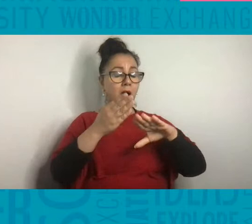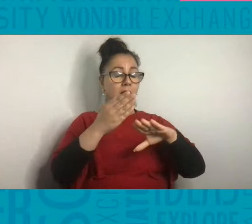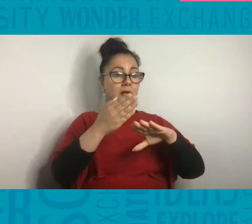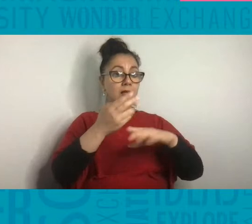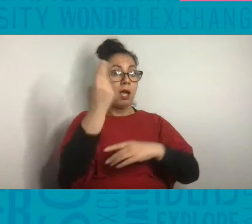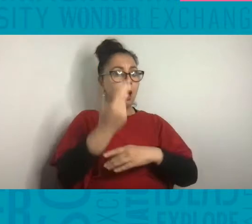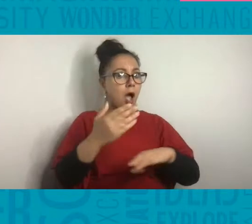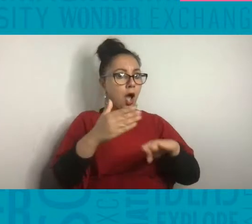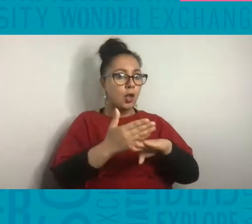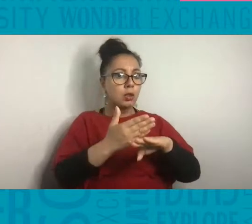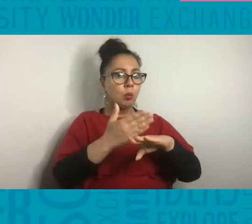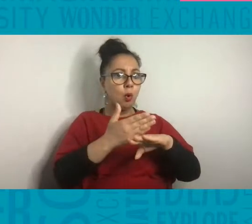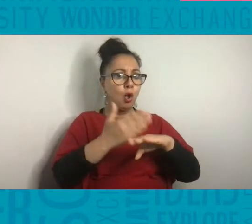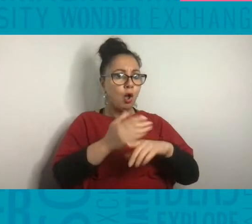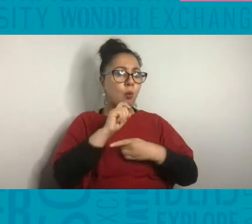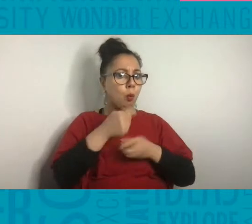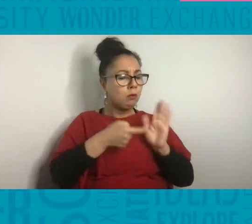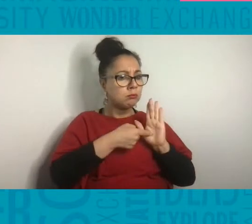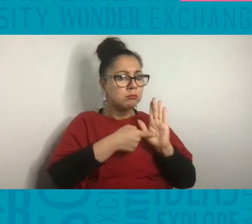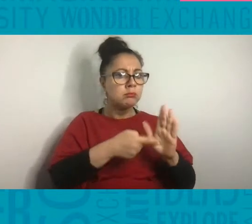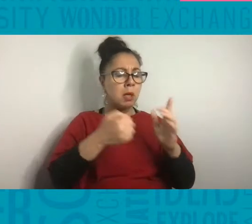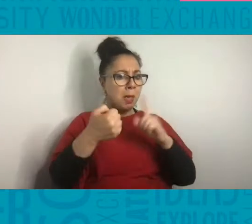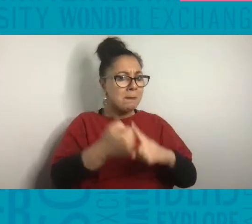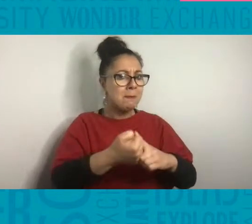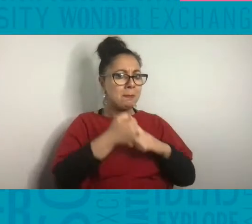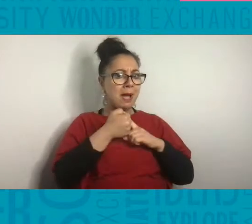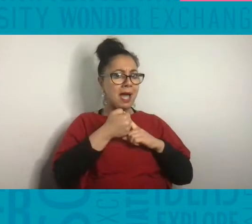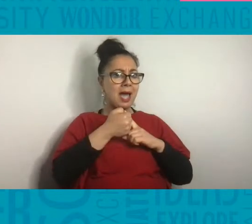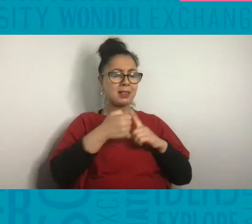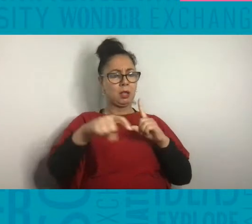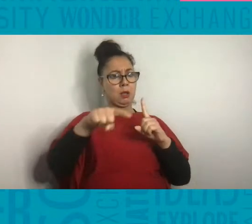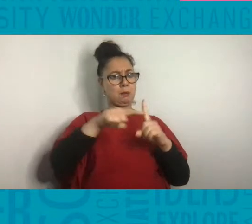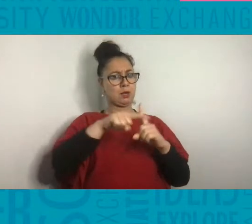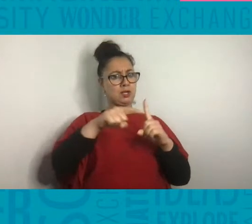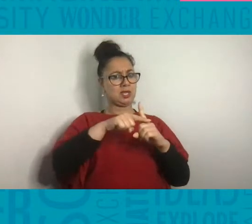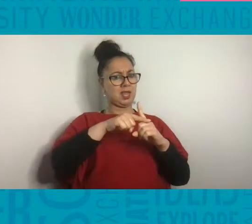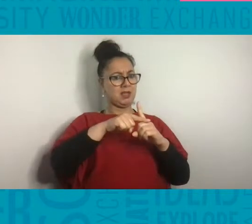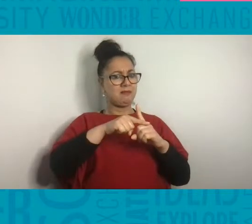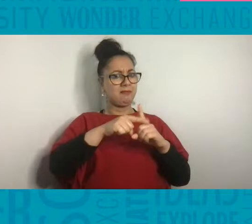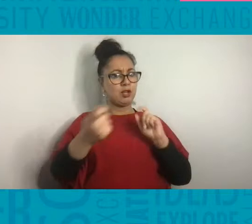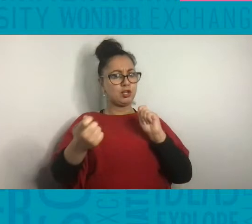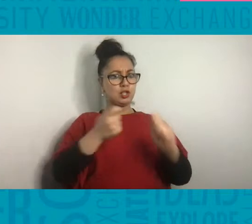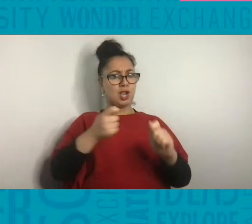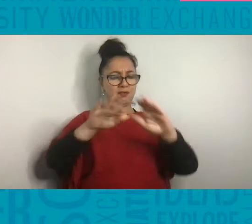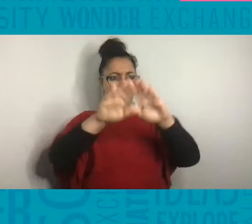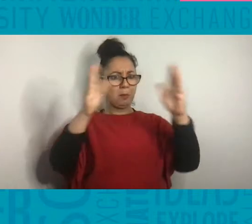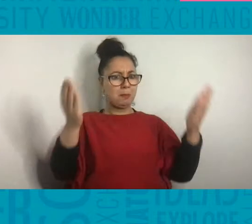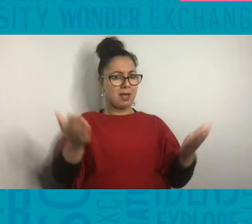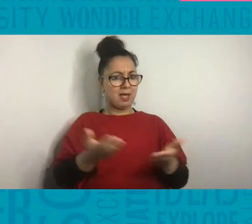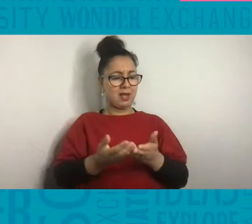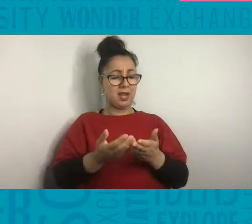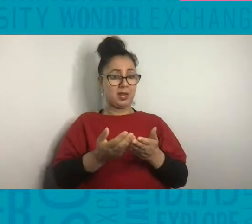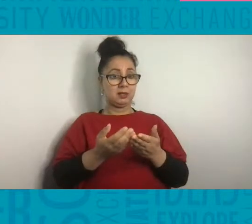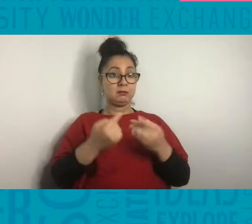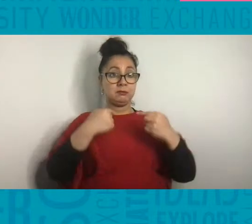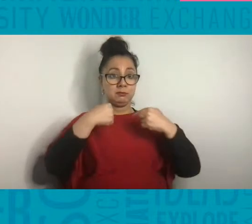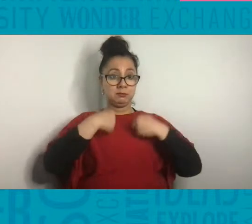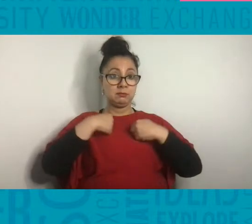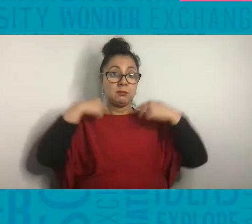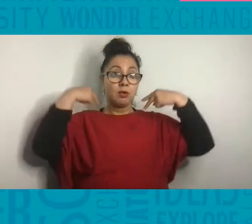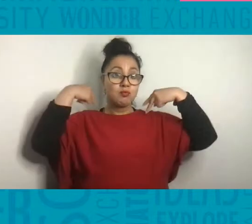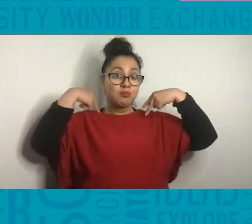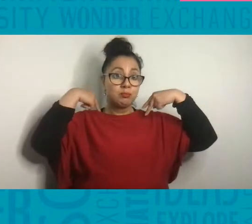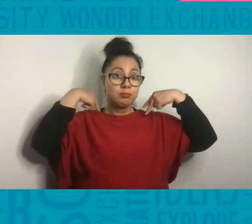and sends out messages for a positive change for the planet. Ribera is our British Sign Language interpreter